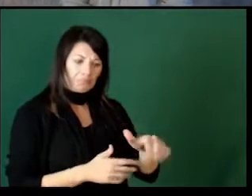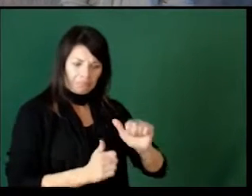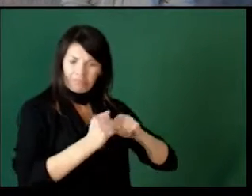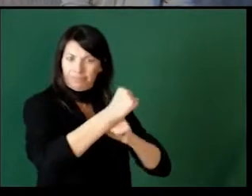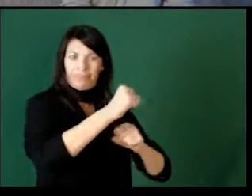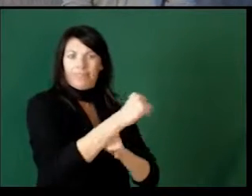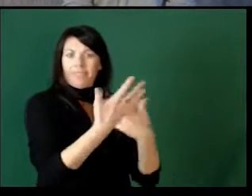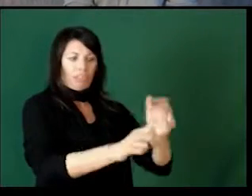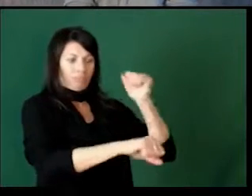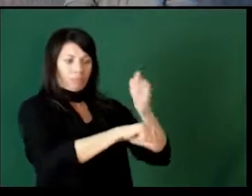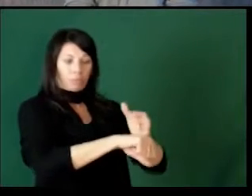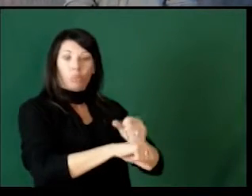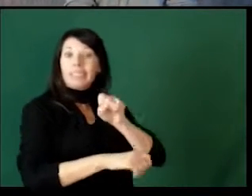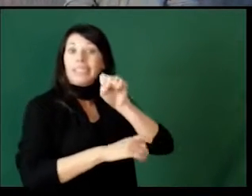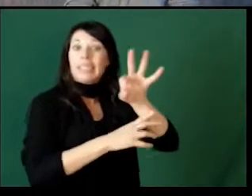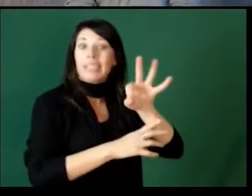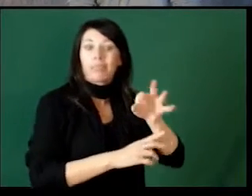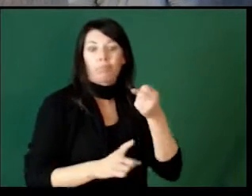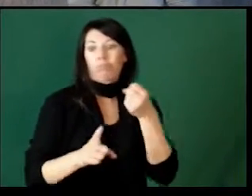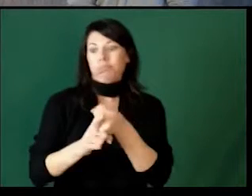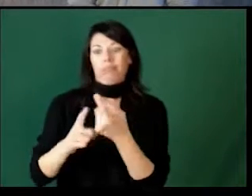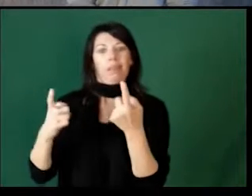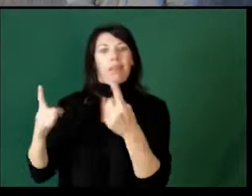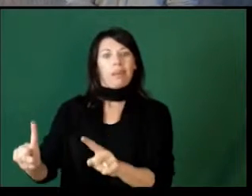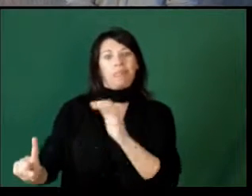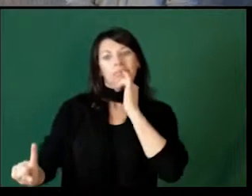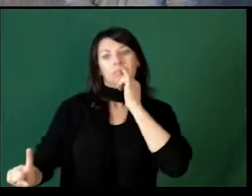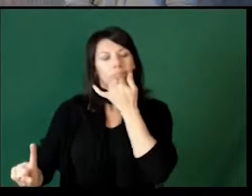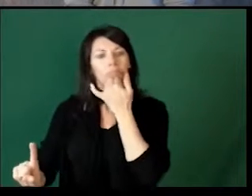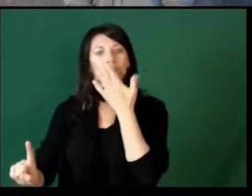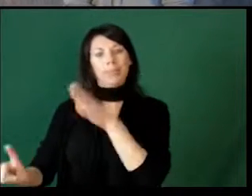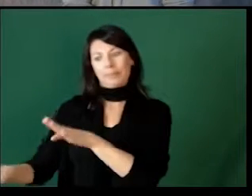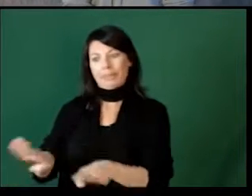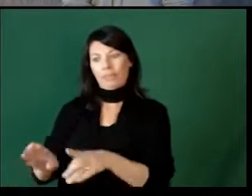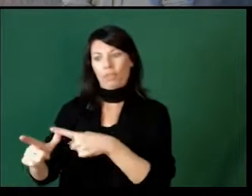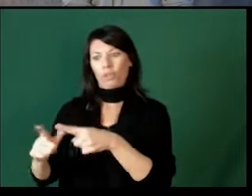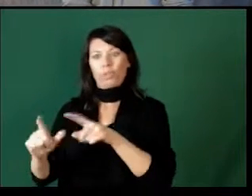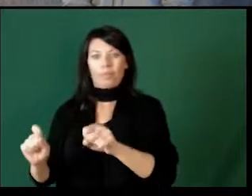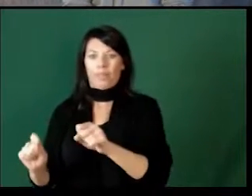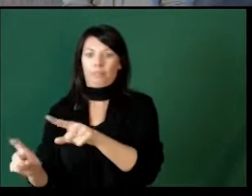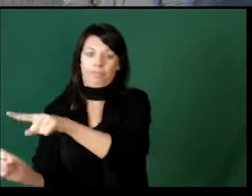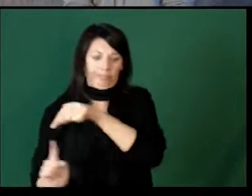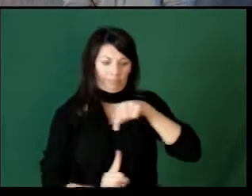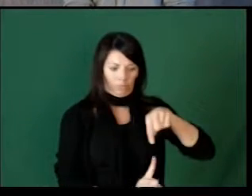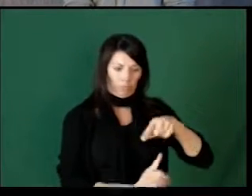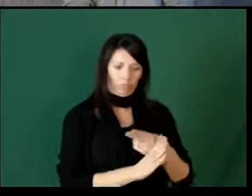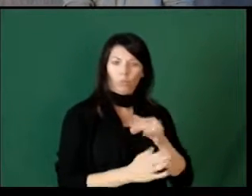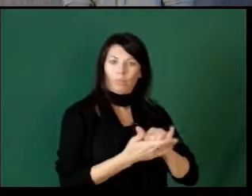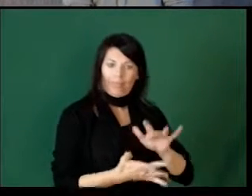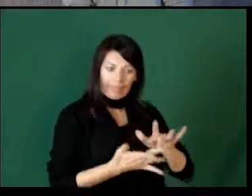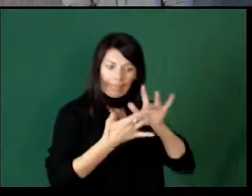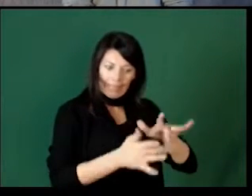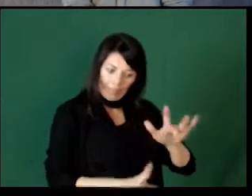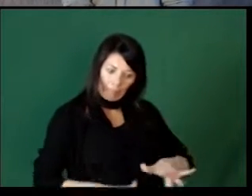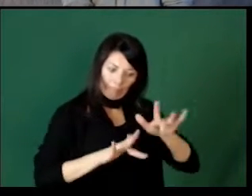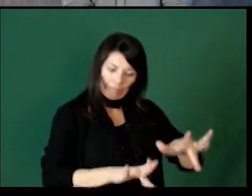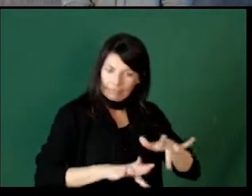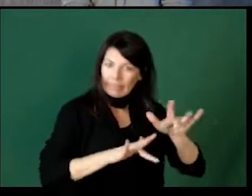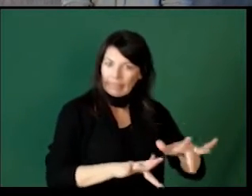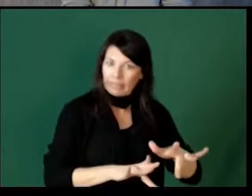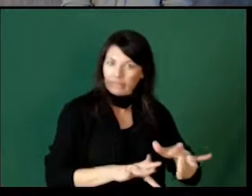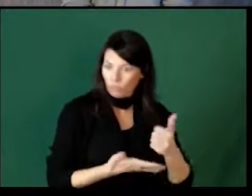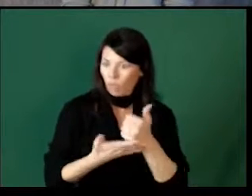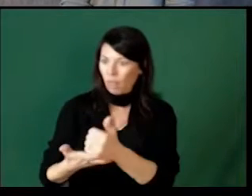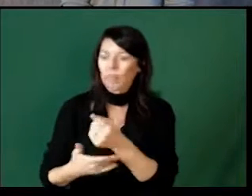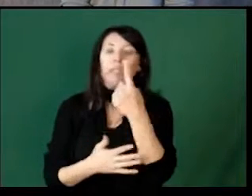when you have a situation where they've made a mistake, you can still use that empathy as a tool. For example, if a child breaks a